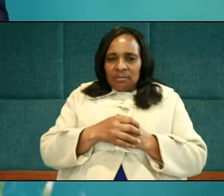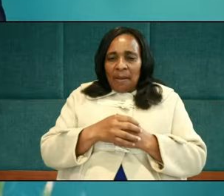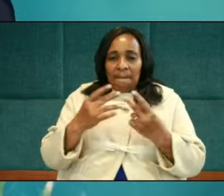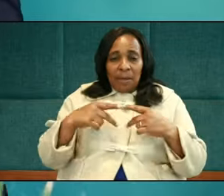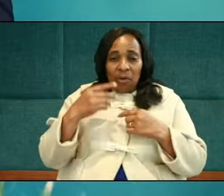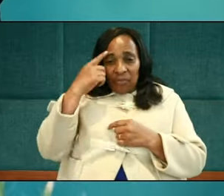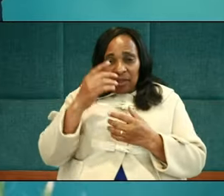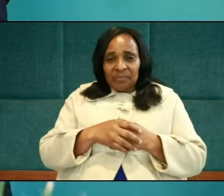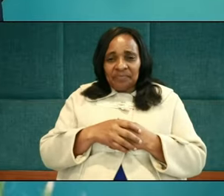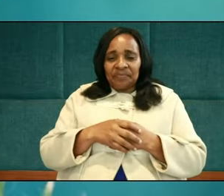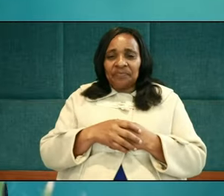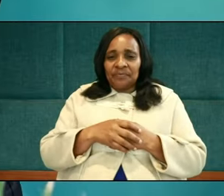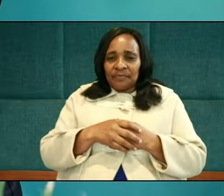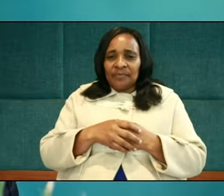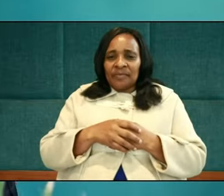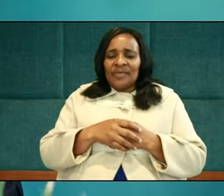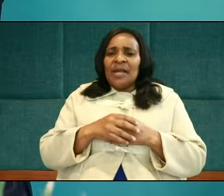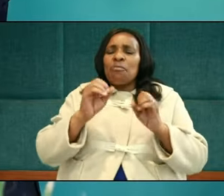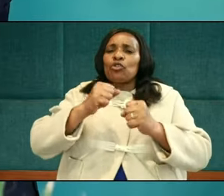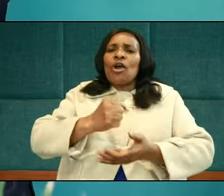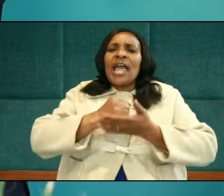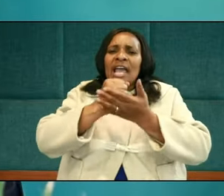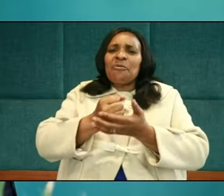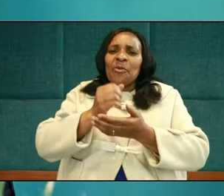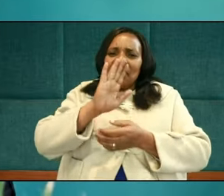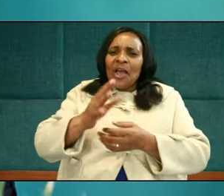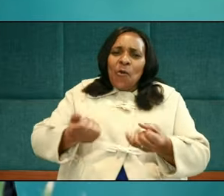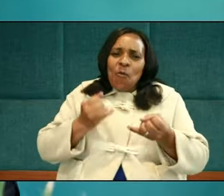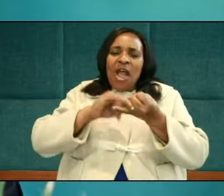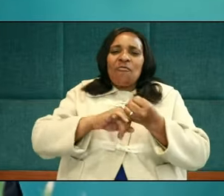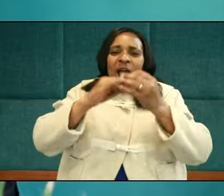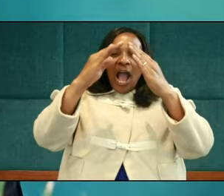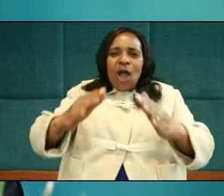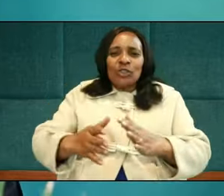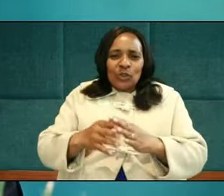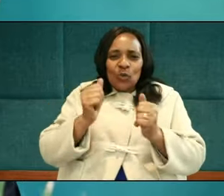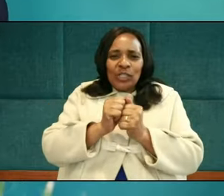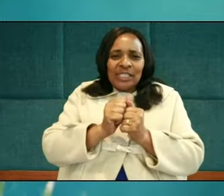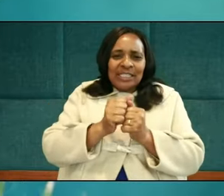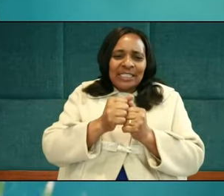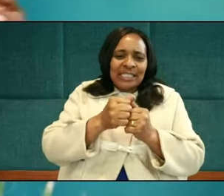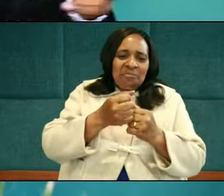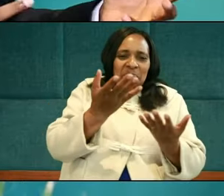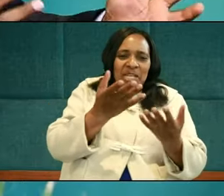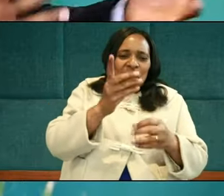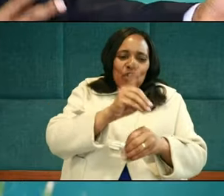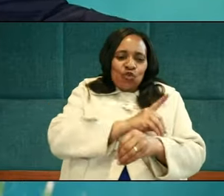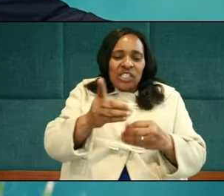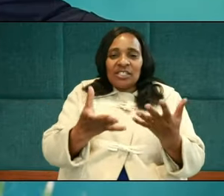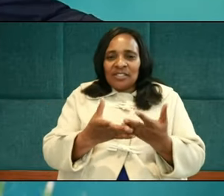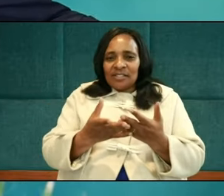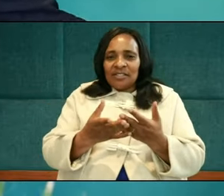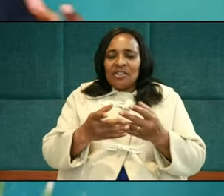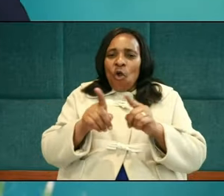people think that if they help their wives in the house with some chores or if they help their children